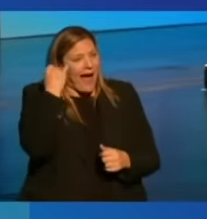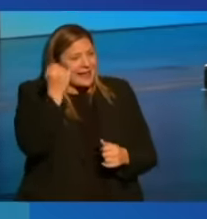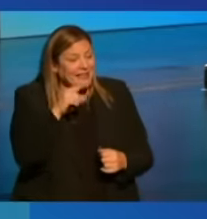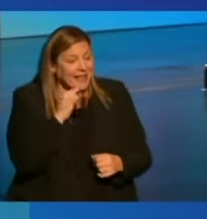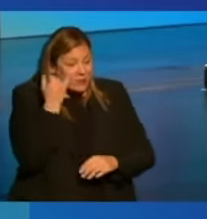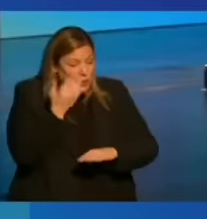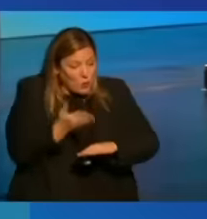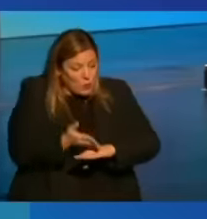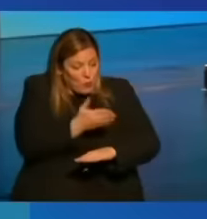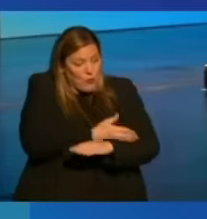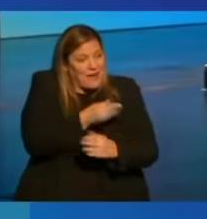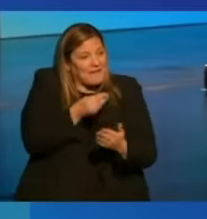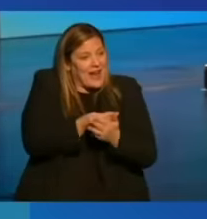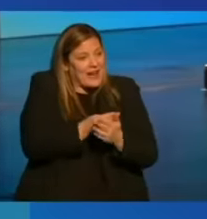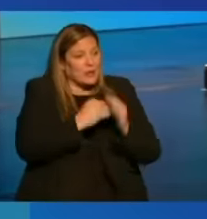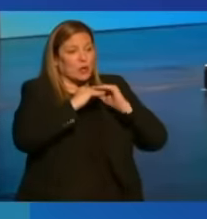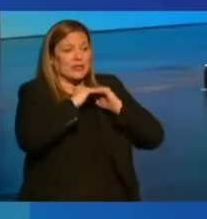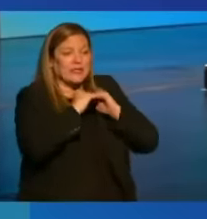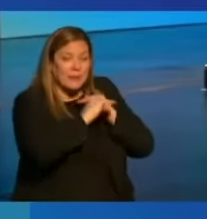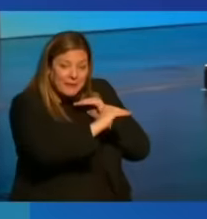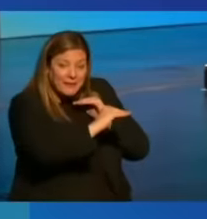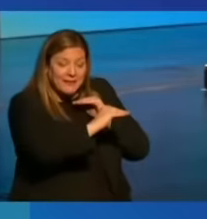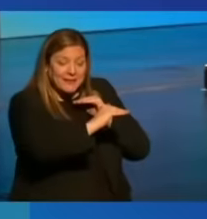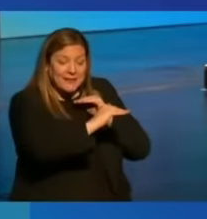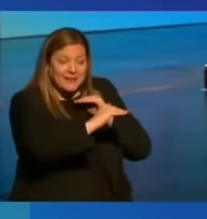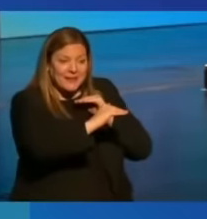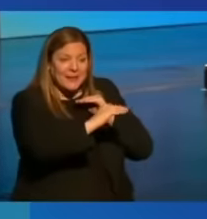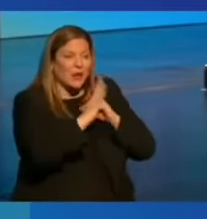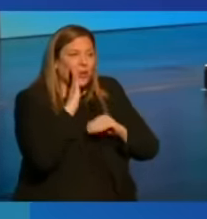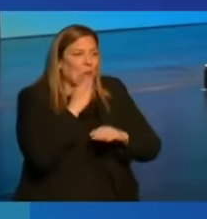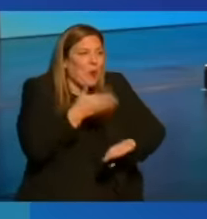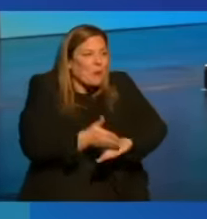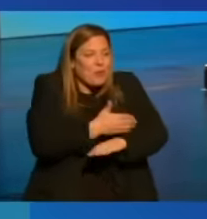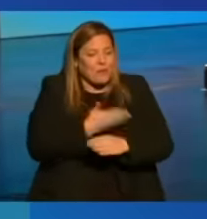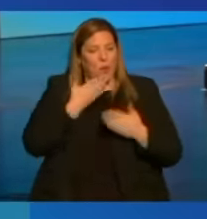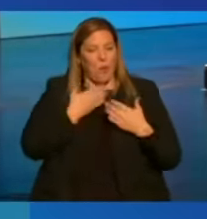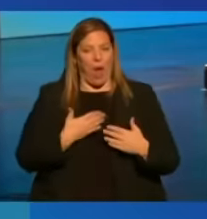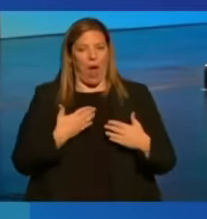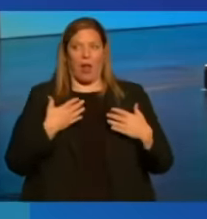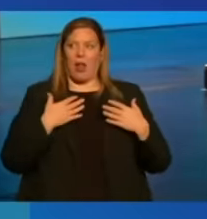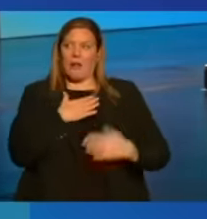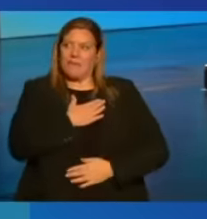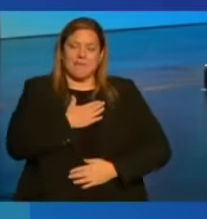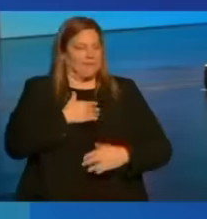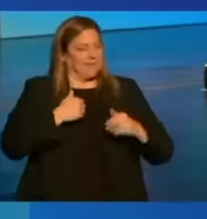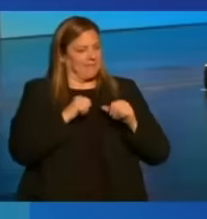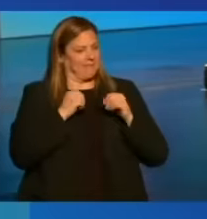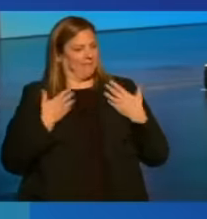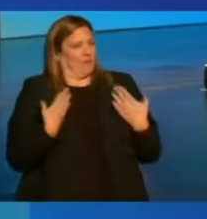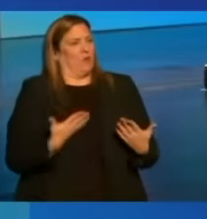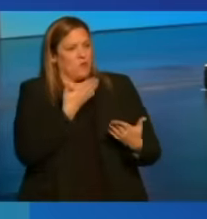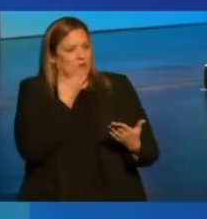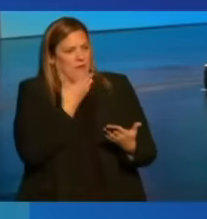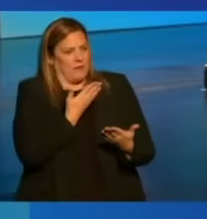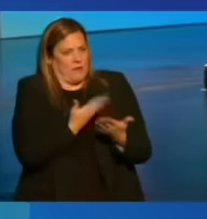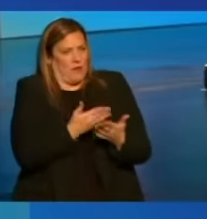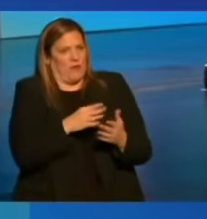improve financial stability. You improve well-being of low income families. They actually can fix a